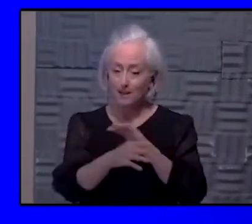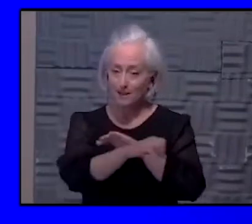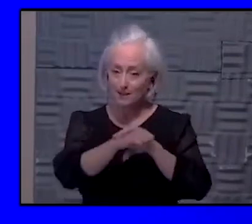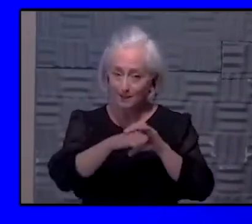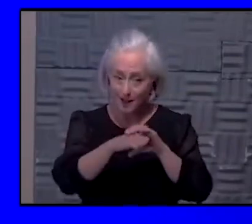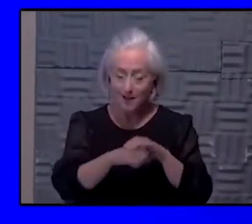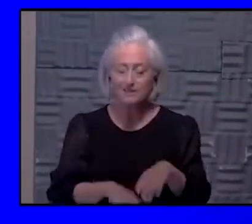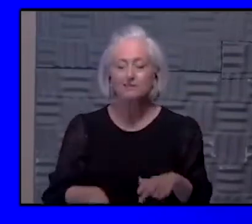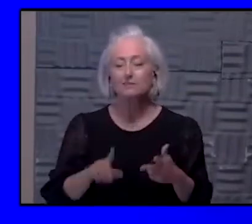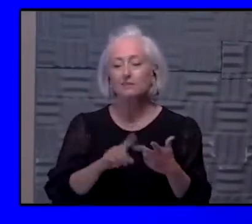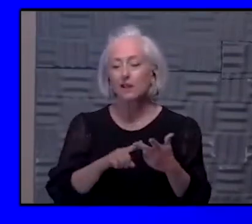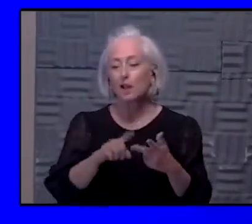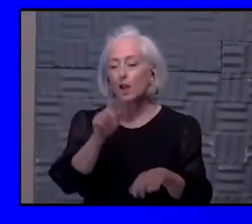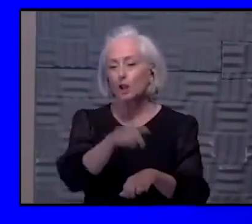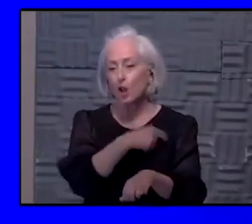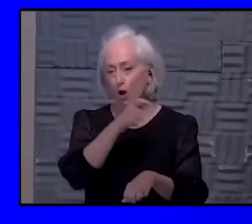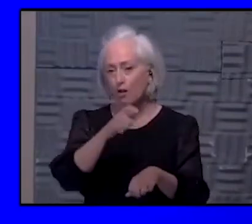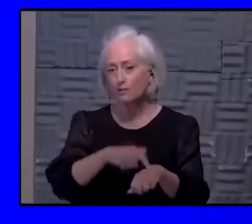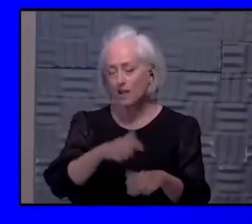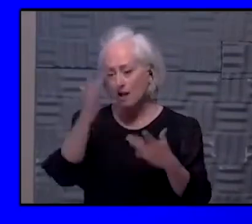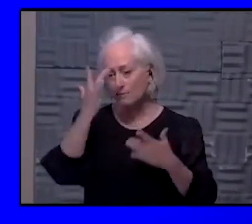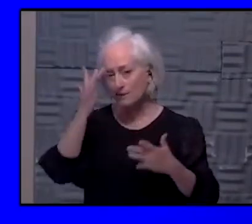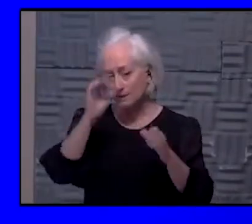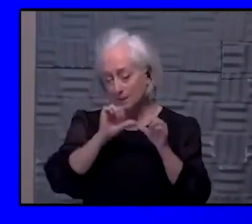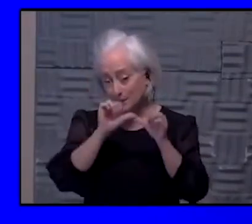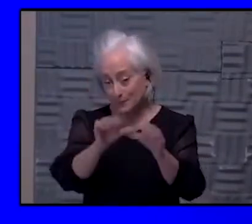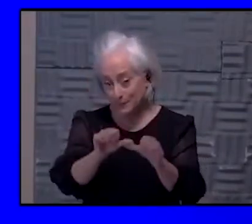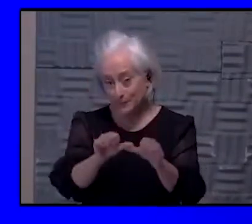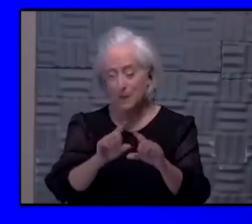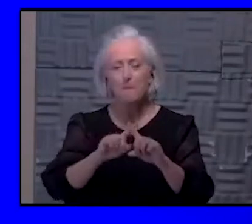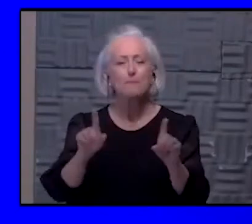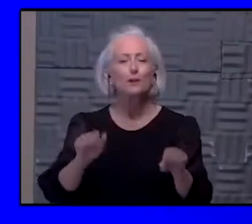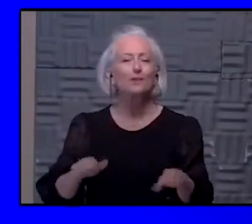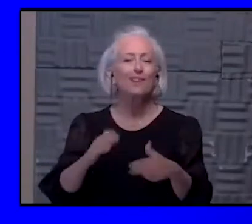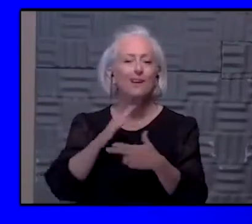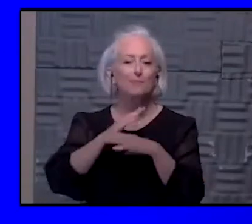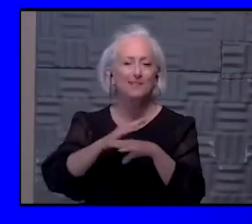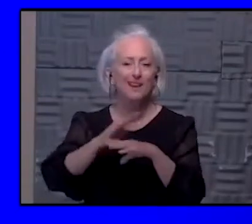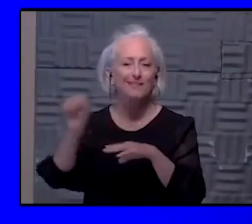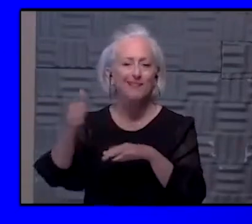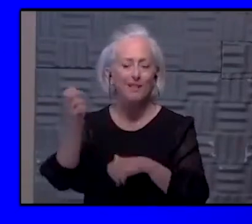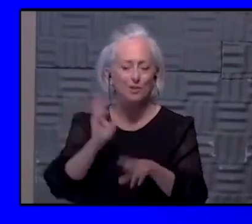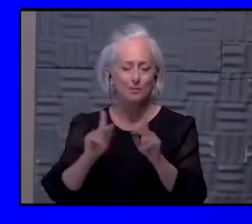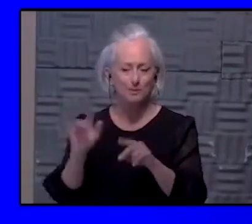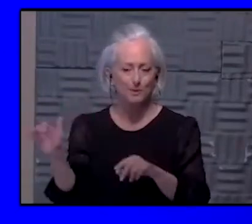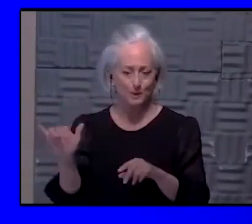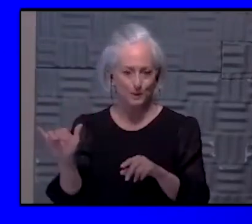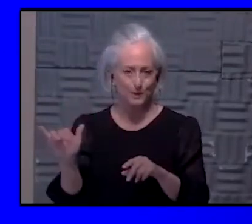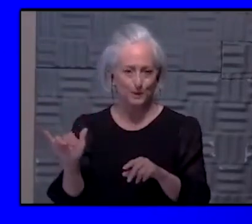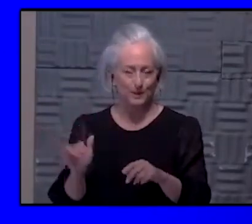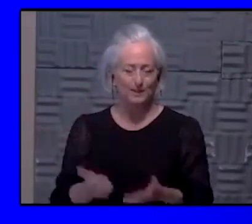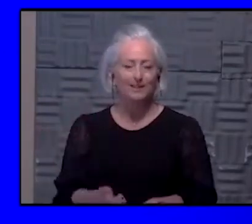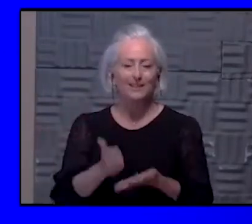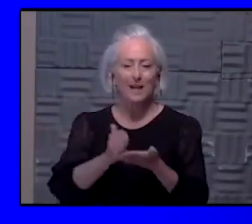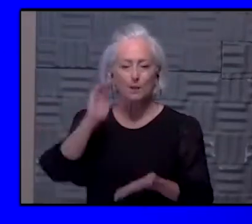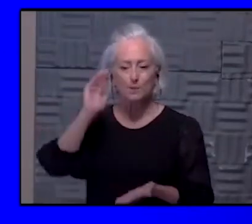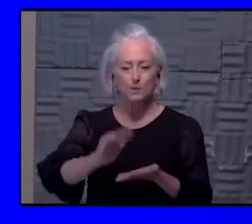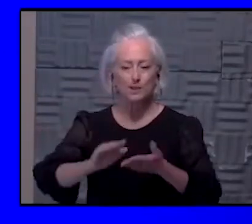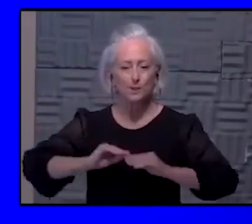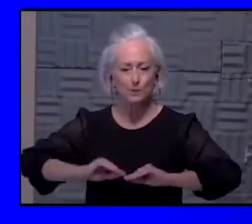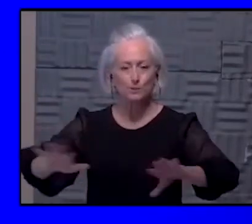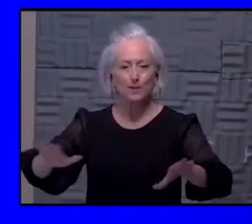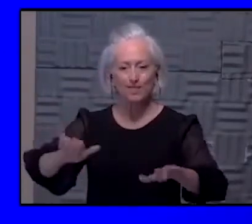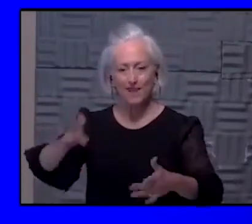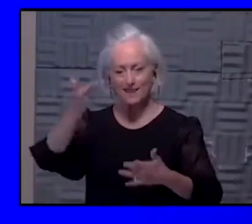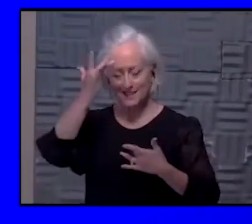But it can also help protect other people because we believe that there is good data that suggests that you have a reduction in transmission of the disease. The other